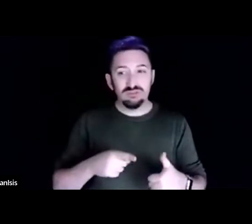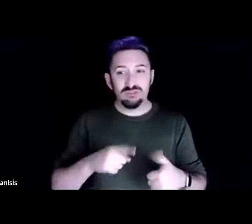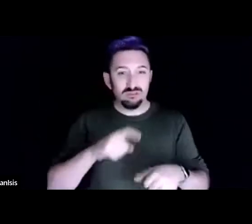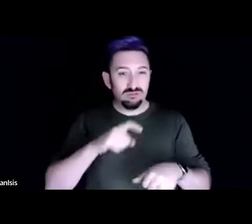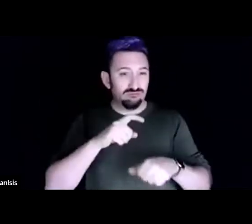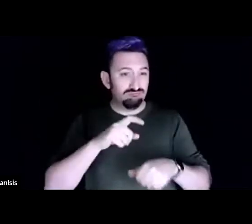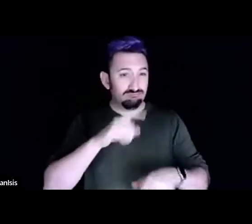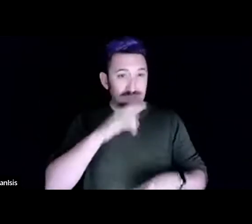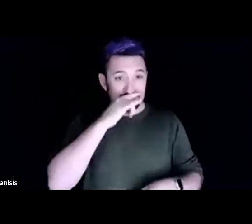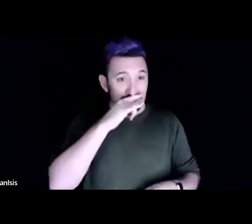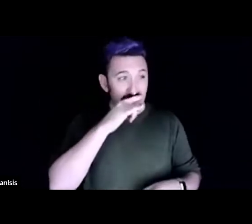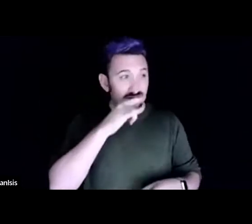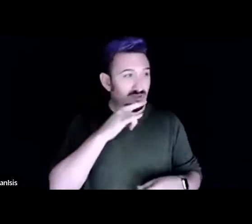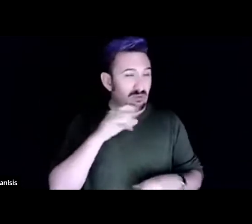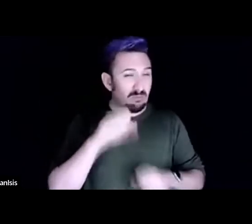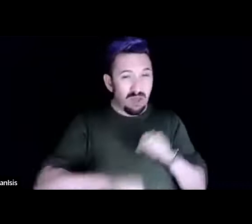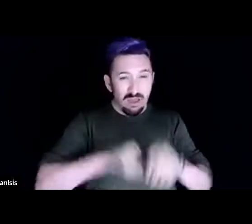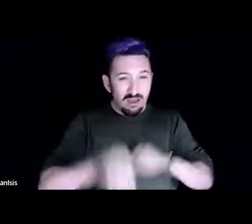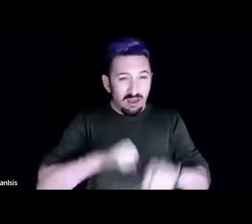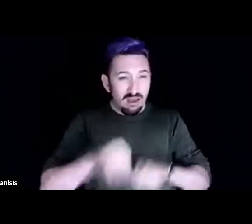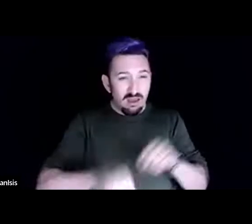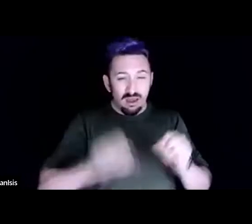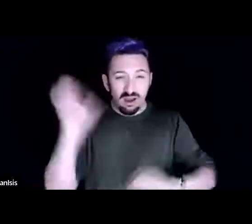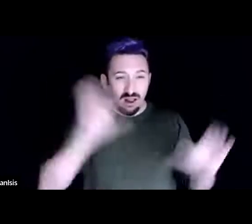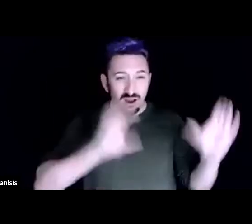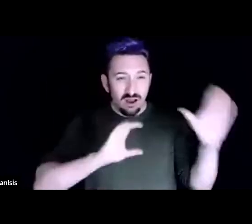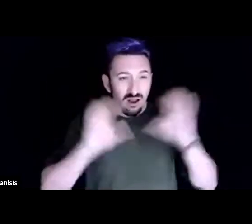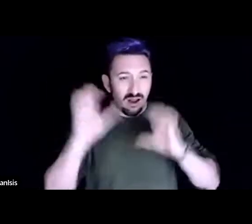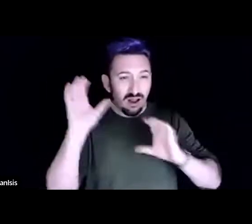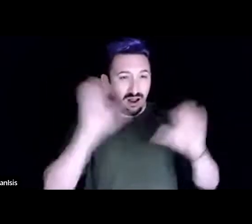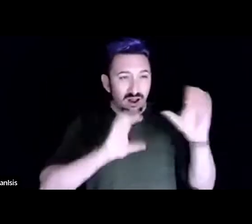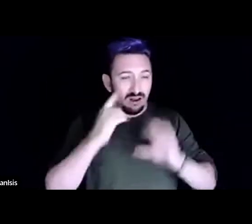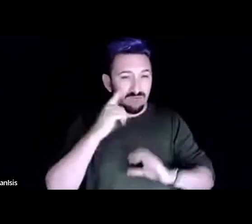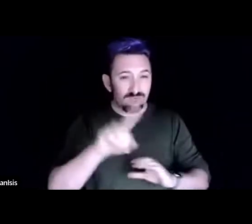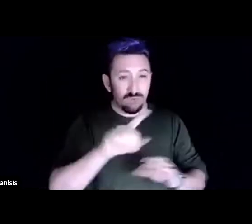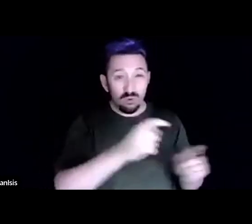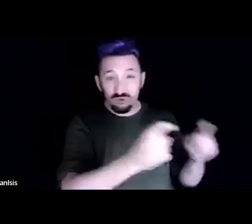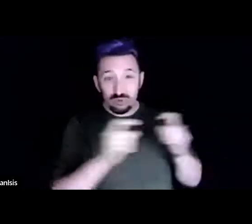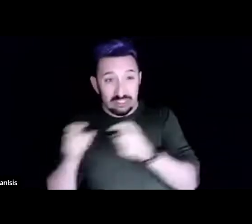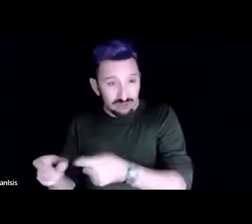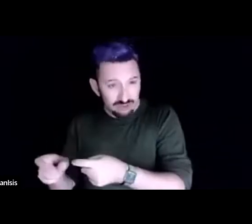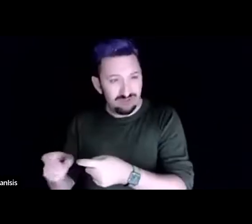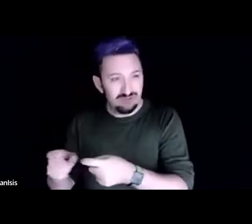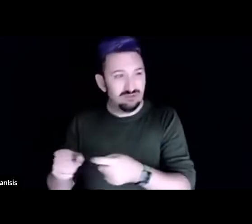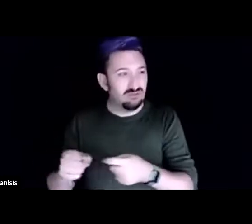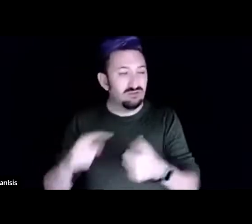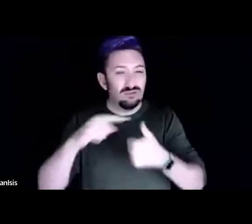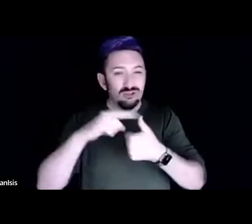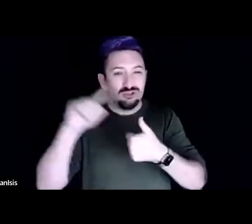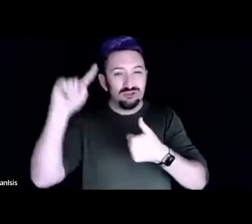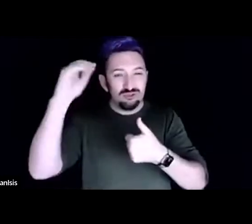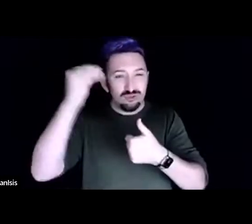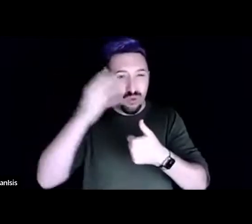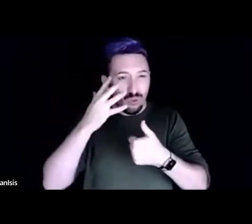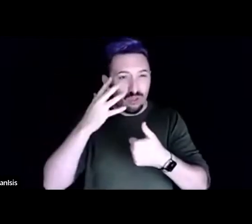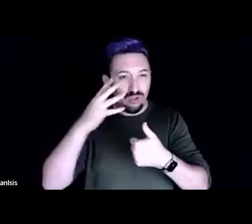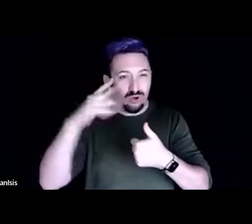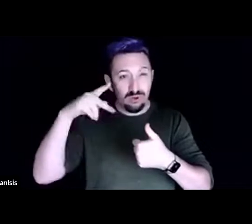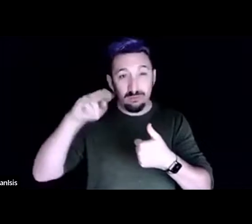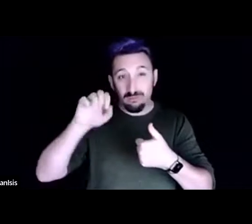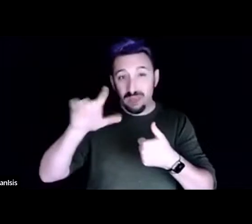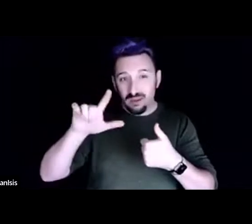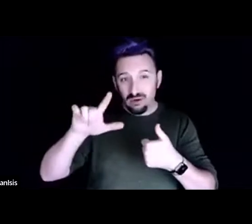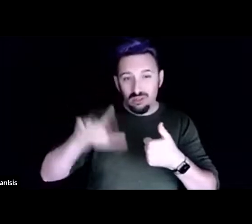for things like solar panels and warm clothes to help my people make a stance that was impactful. And